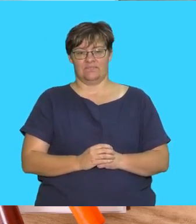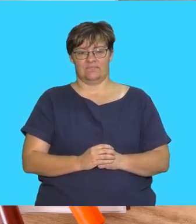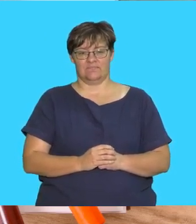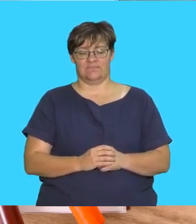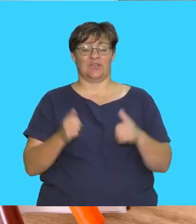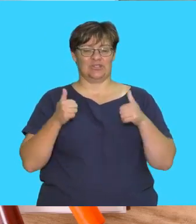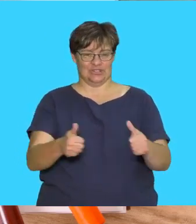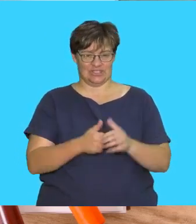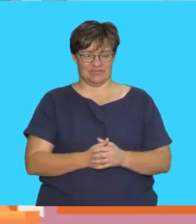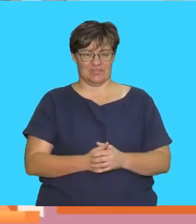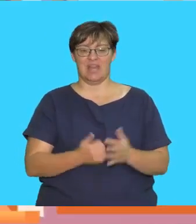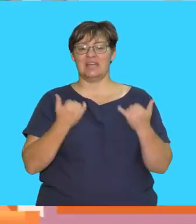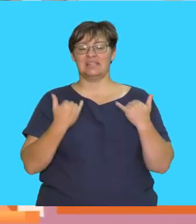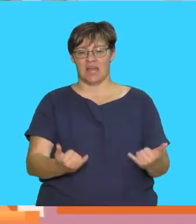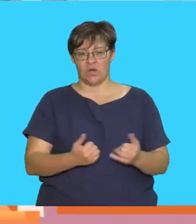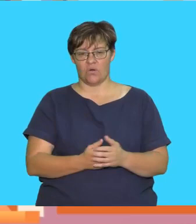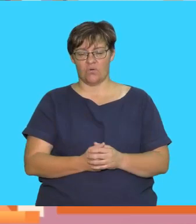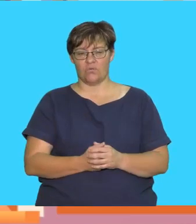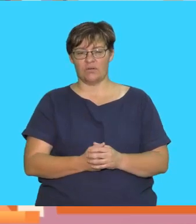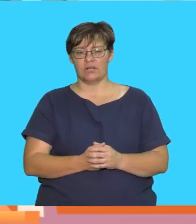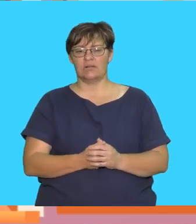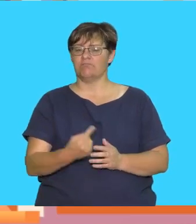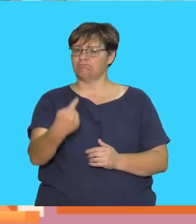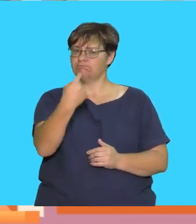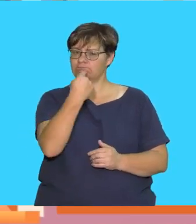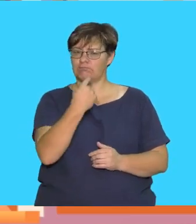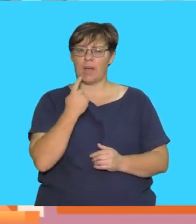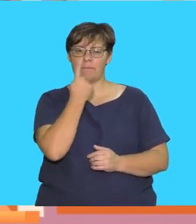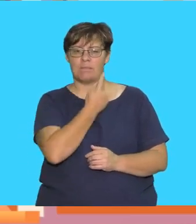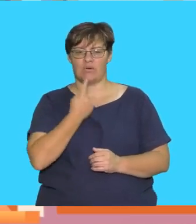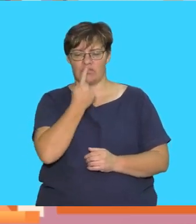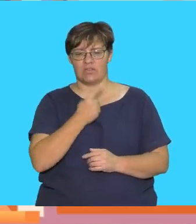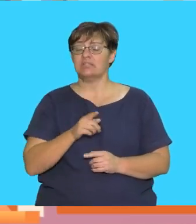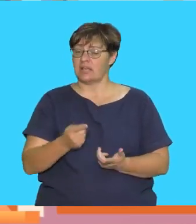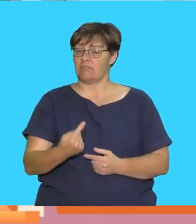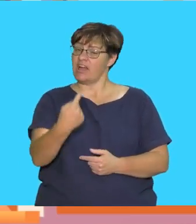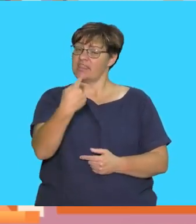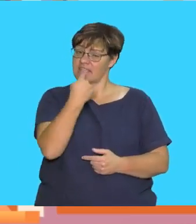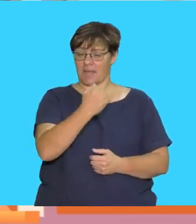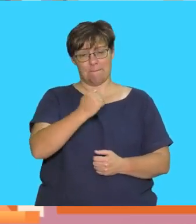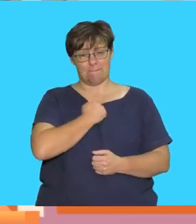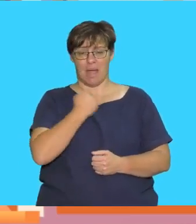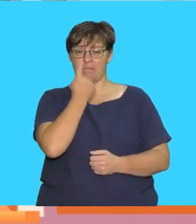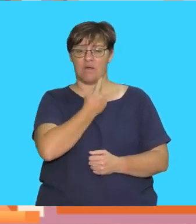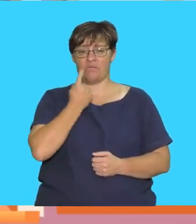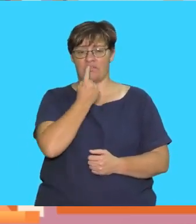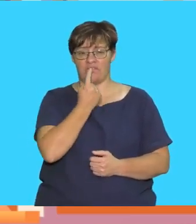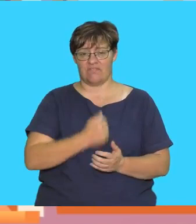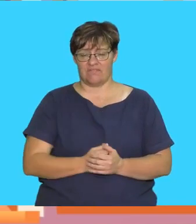good now point to your mouth and say this is my mouth